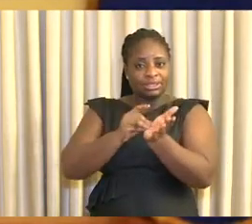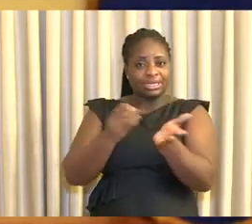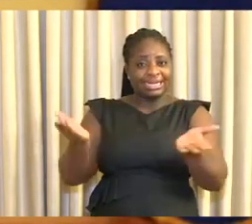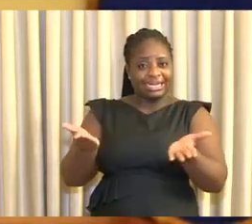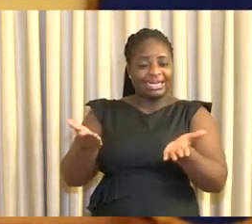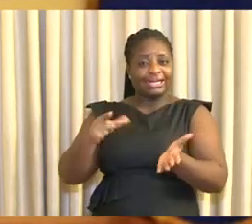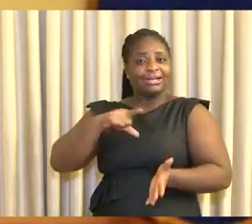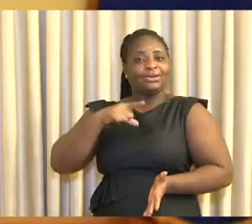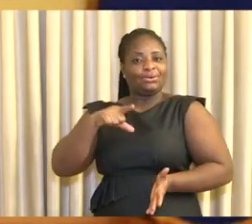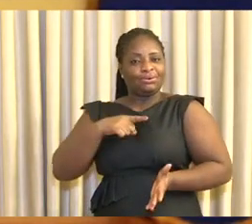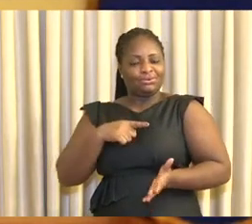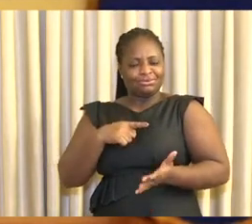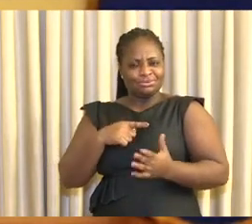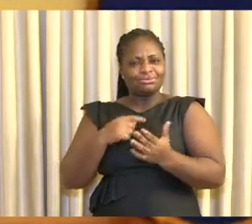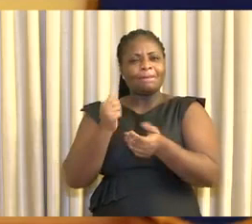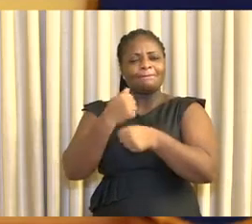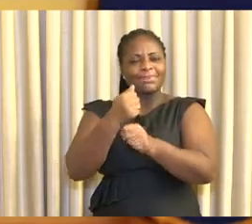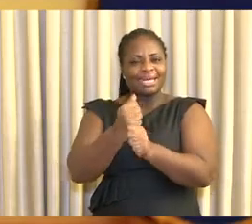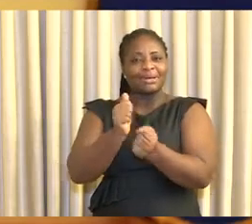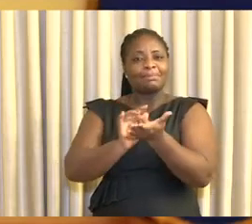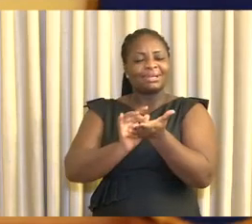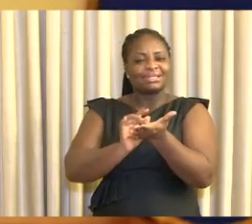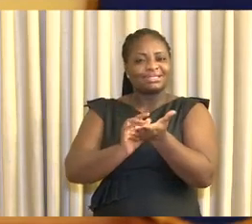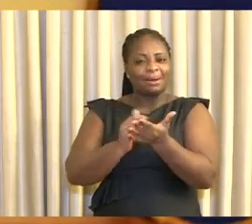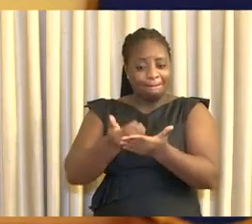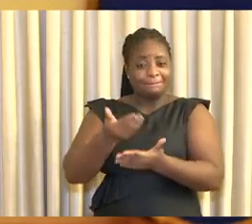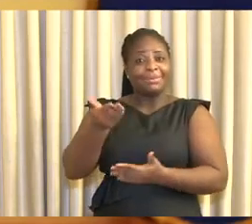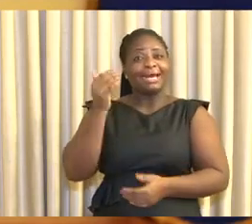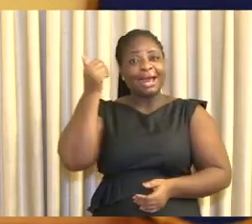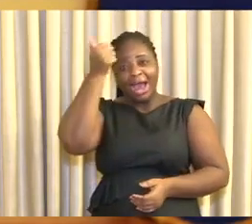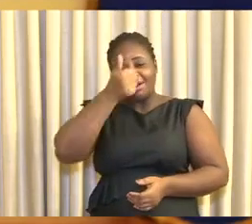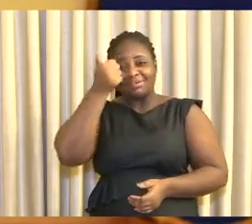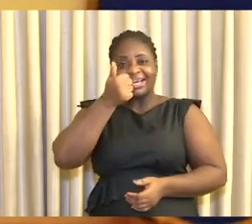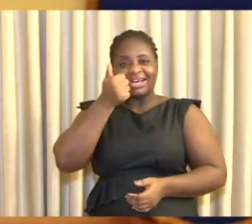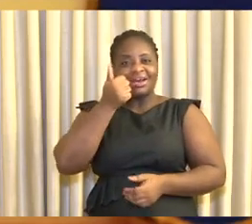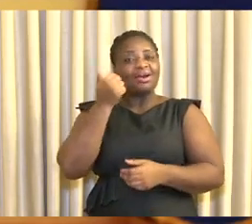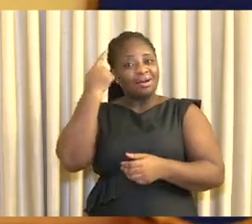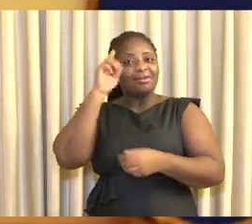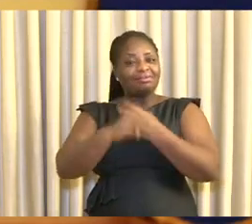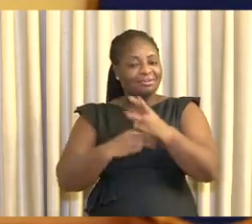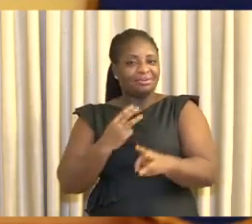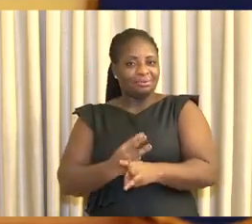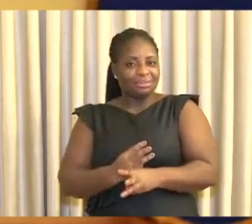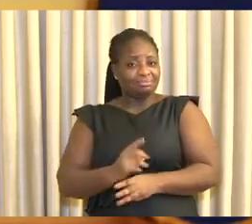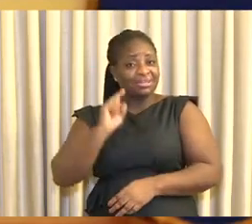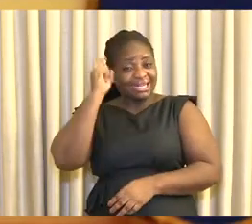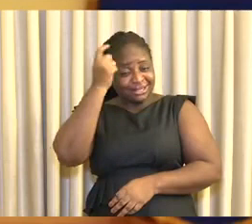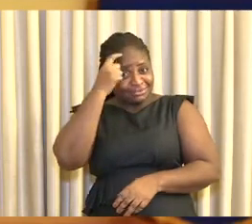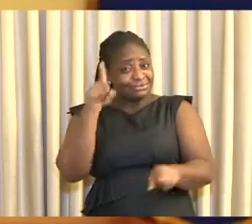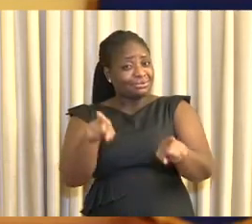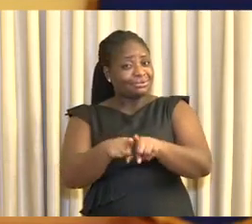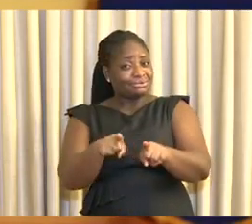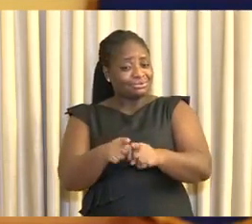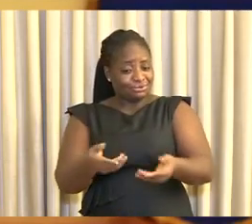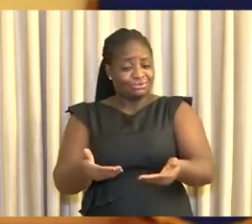vaccine development and manufacturing in Africa by Africans for the world. Government has also introduced